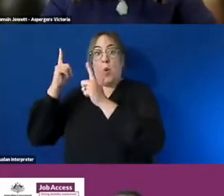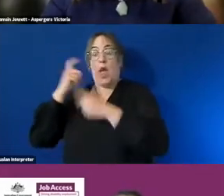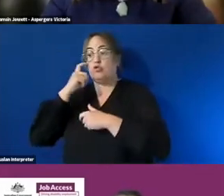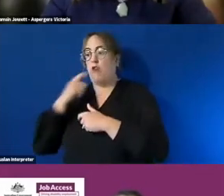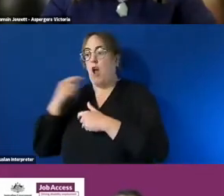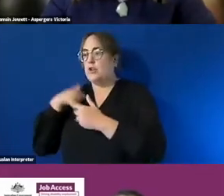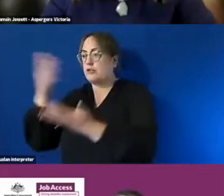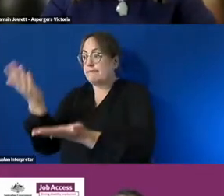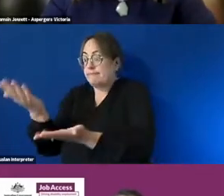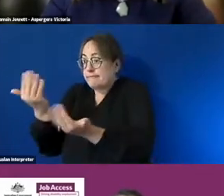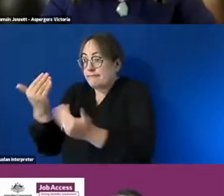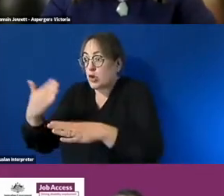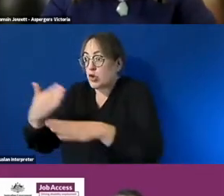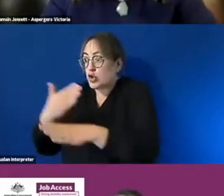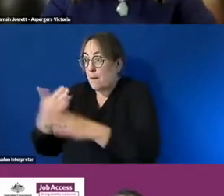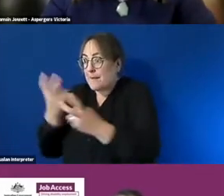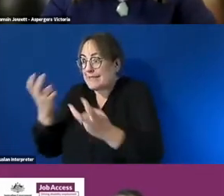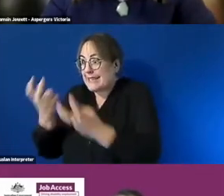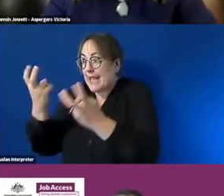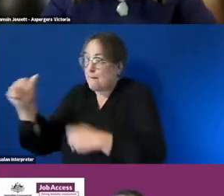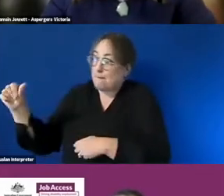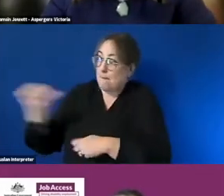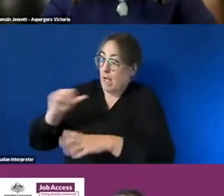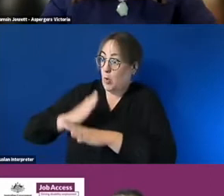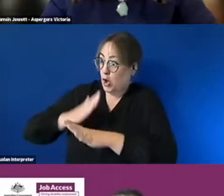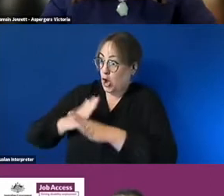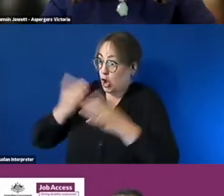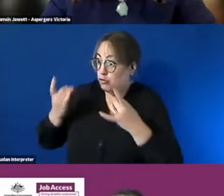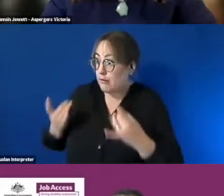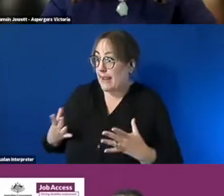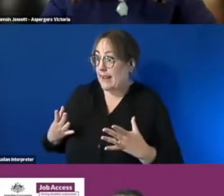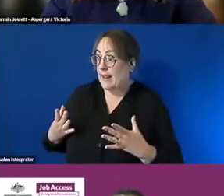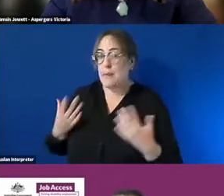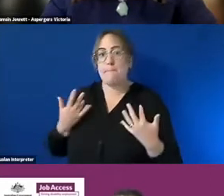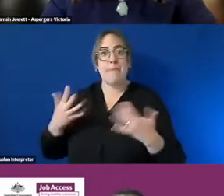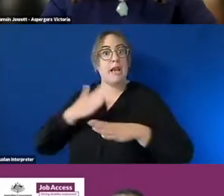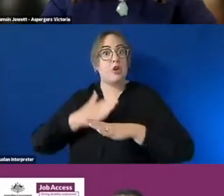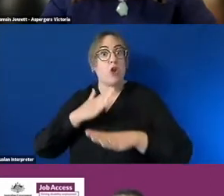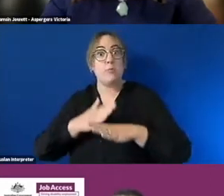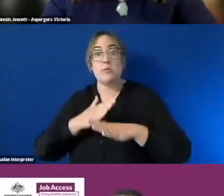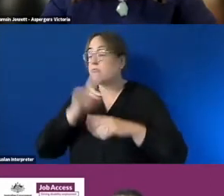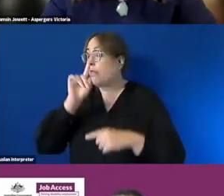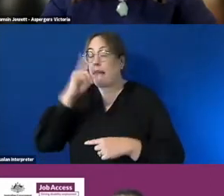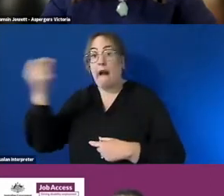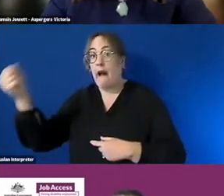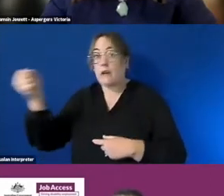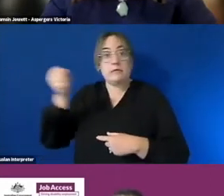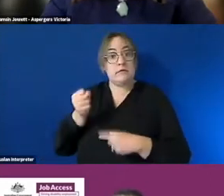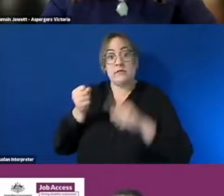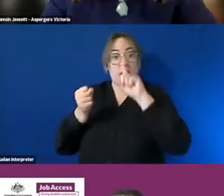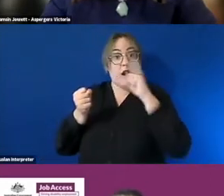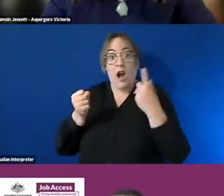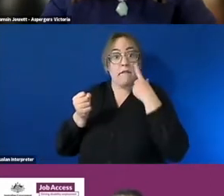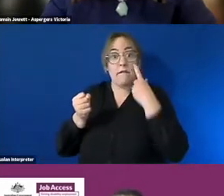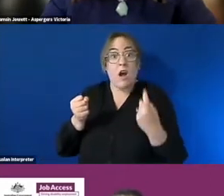job seekers back into work um many vacancies go unfilled uh and and really that's one of the